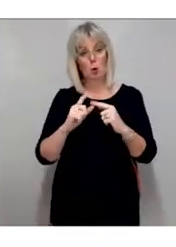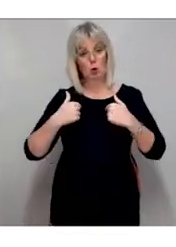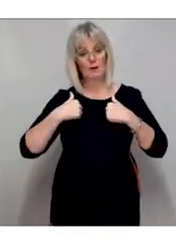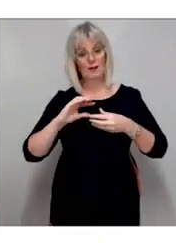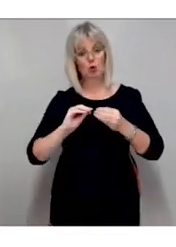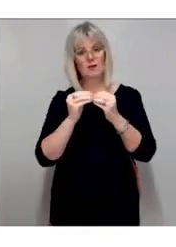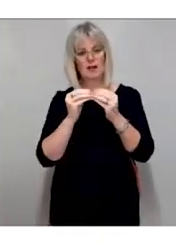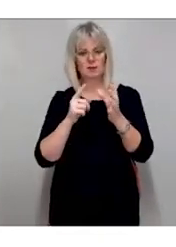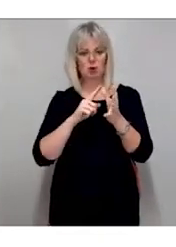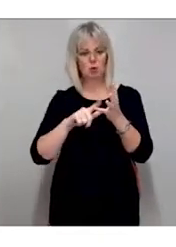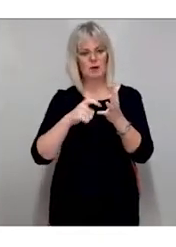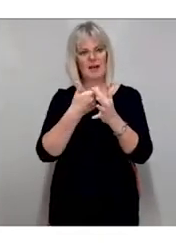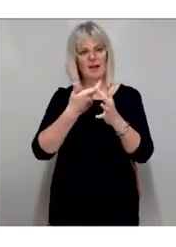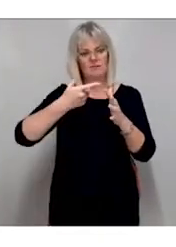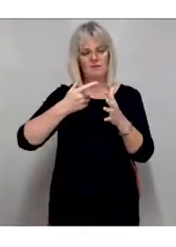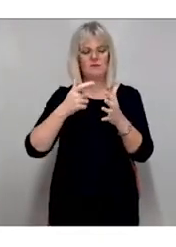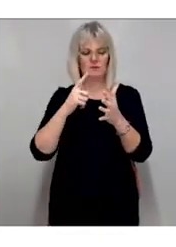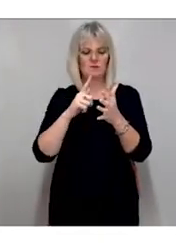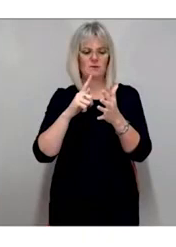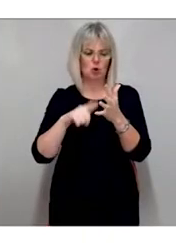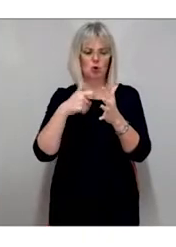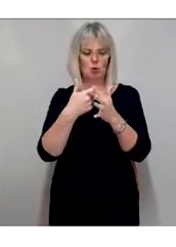everyone, regardless of disability.